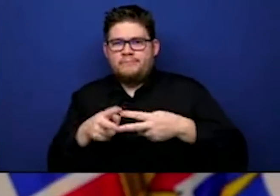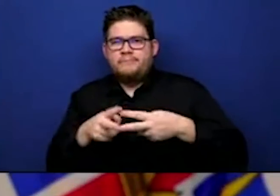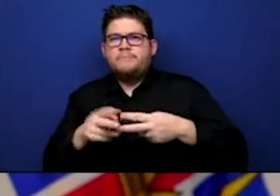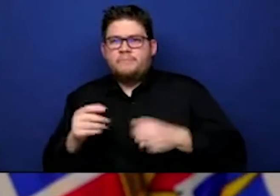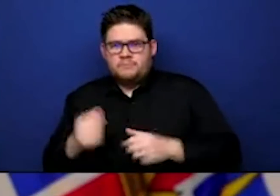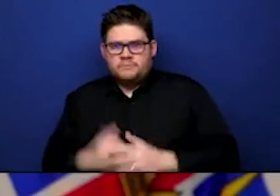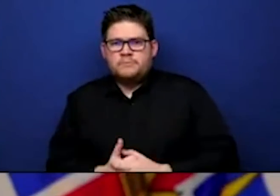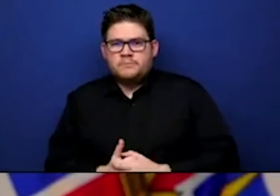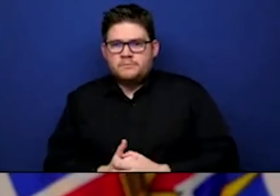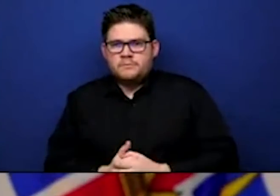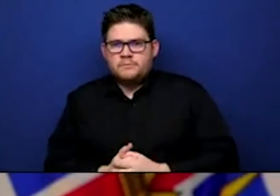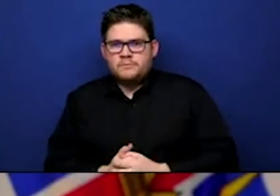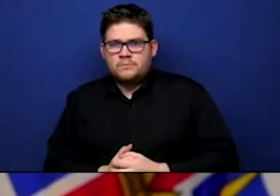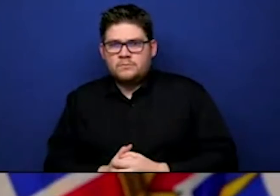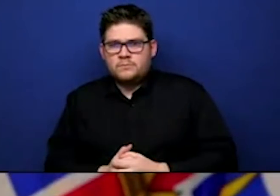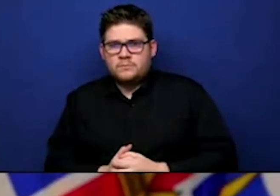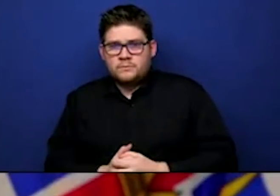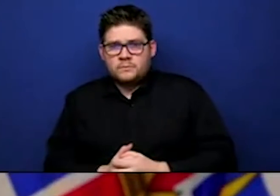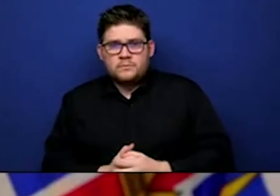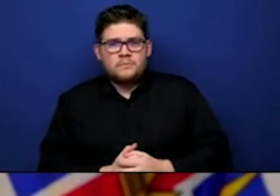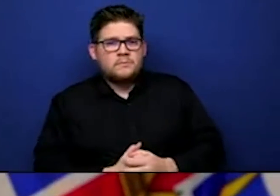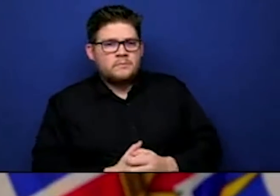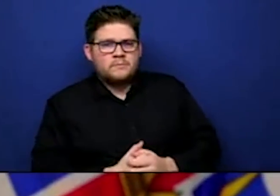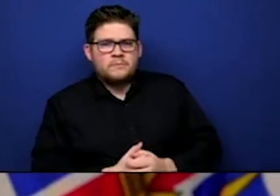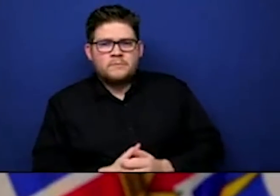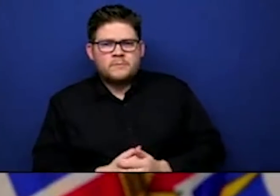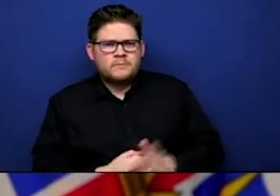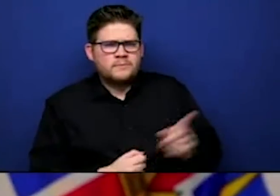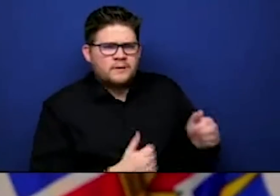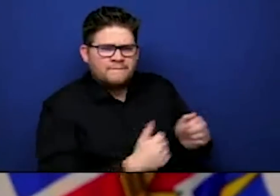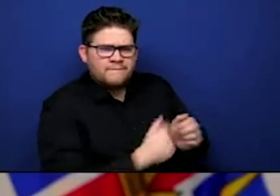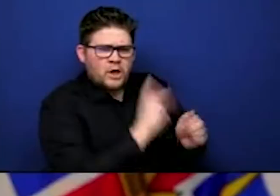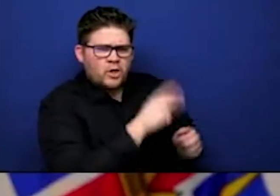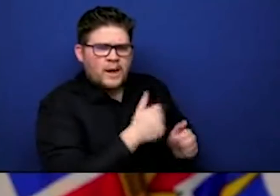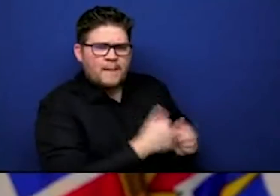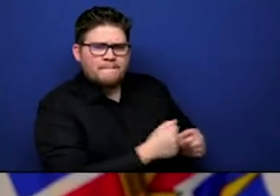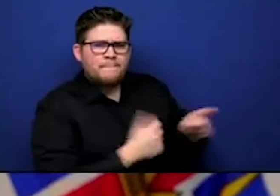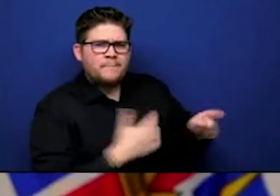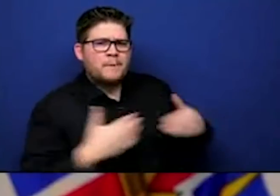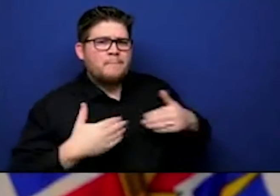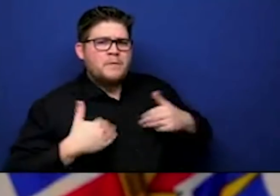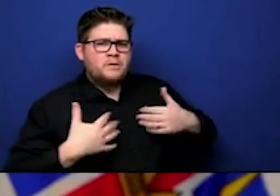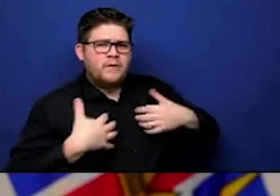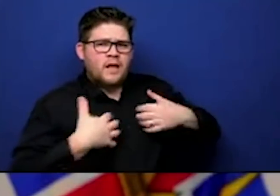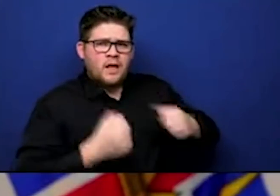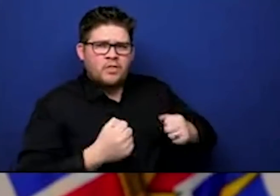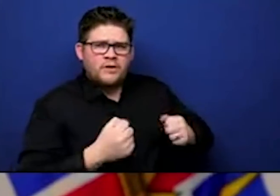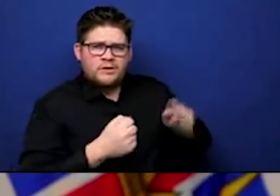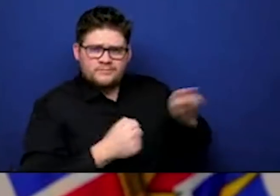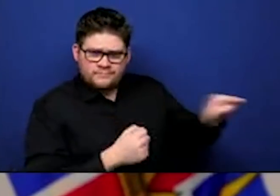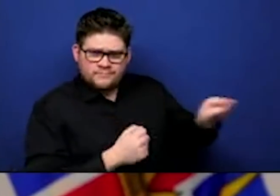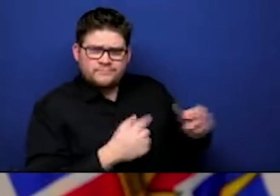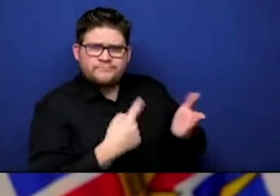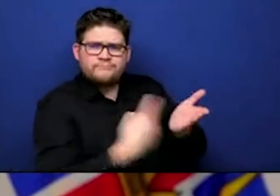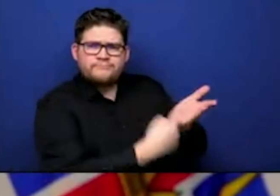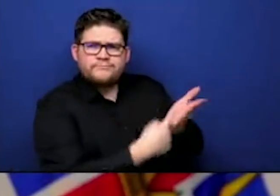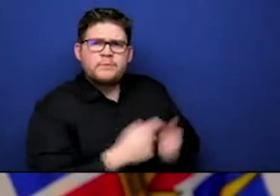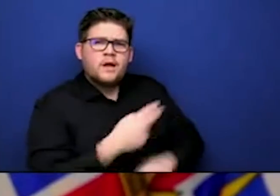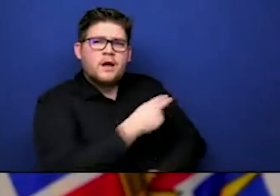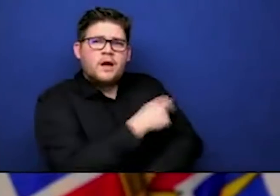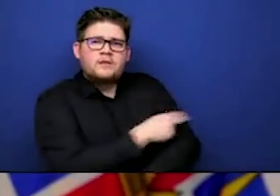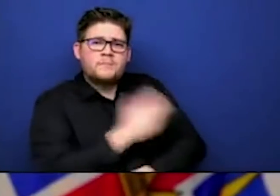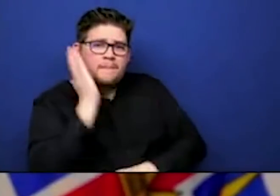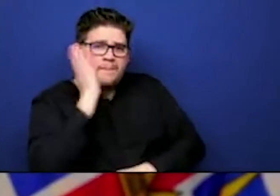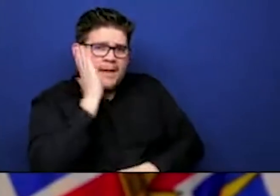I just want to also ask a little bit, we heard quite a bit there from the Minister of Health on the capacity in hospitals. But I'm just wondering, Dr.